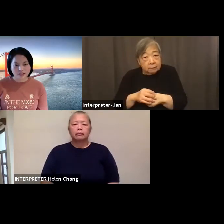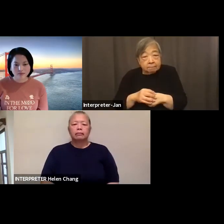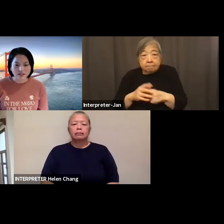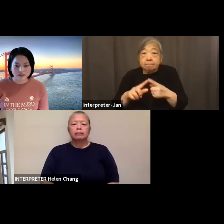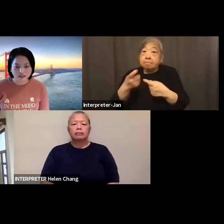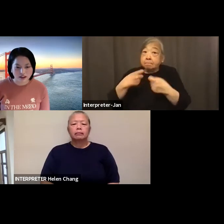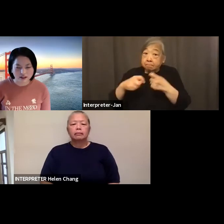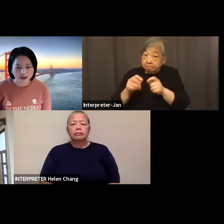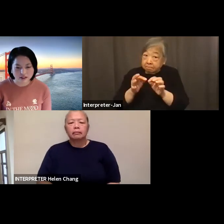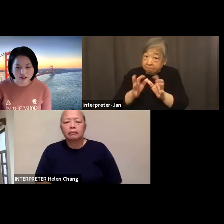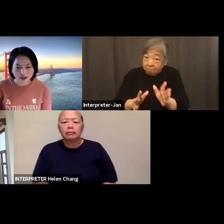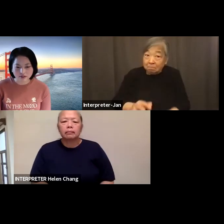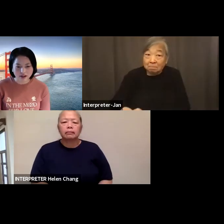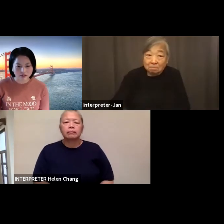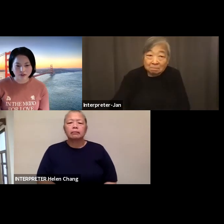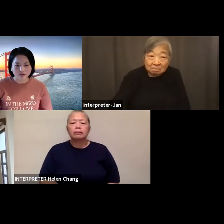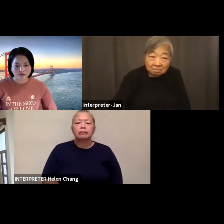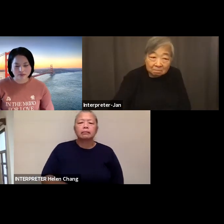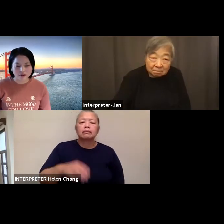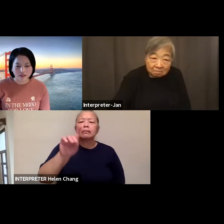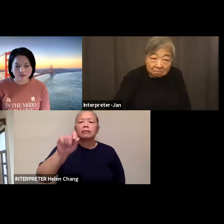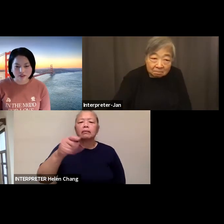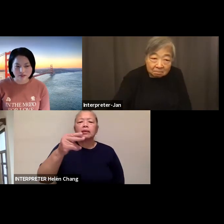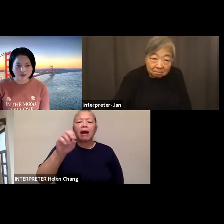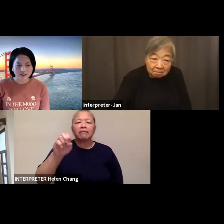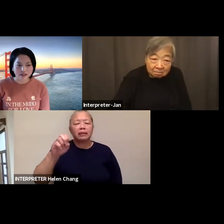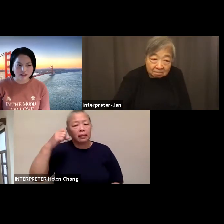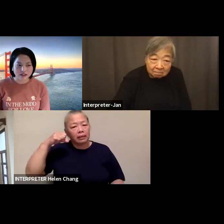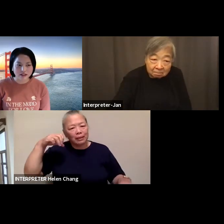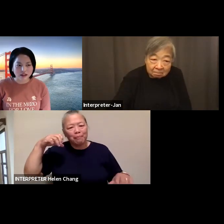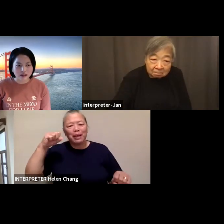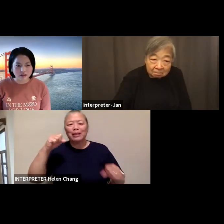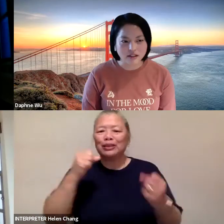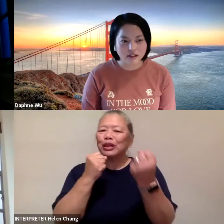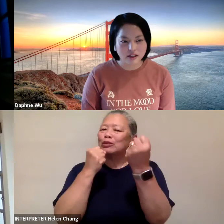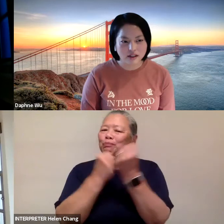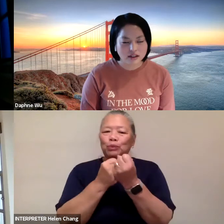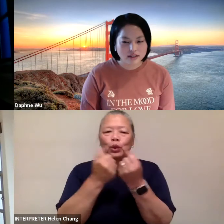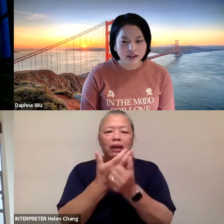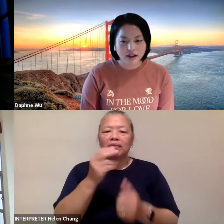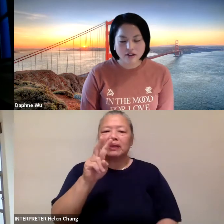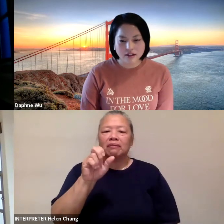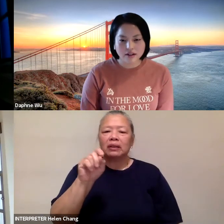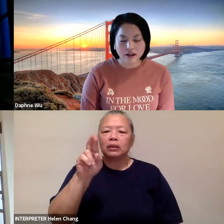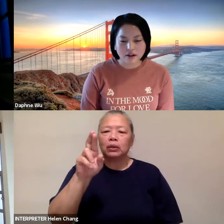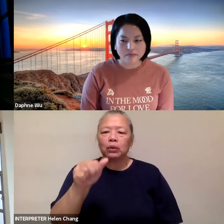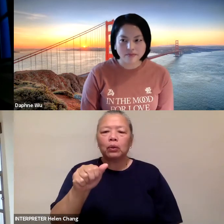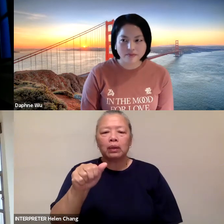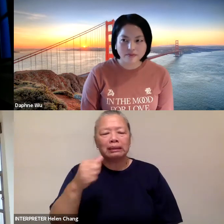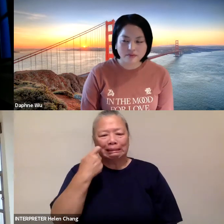That's amazing. Yeah, I echo everything Victoria said, and I think to add on,